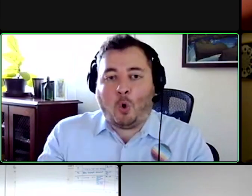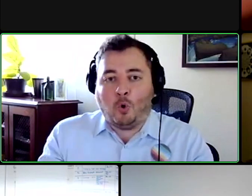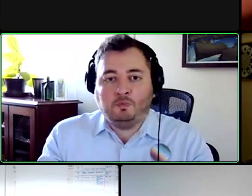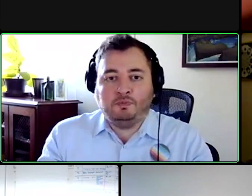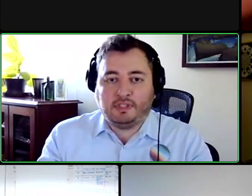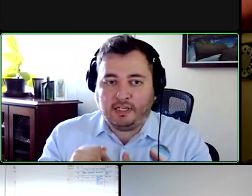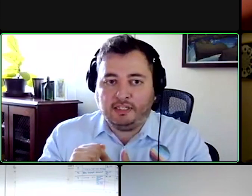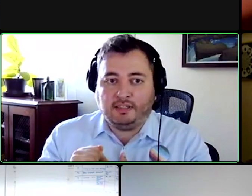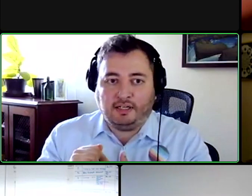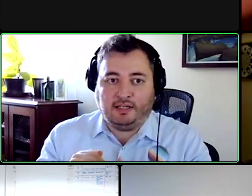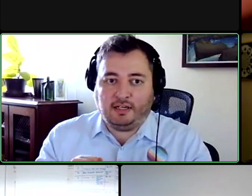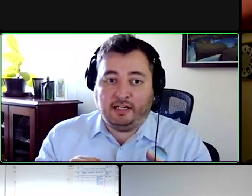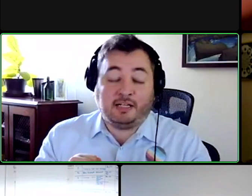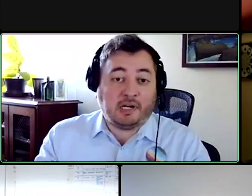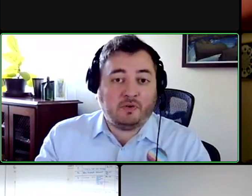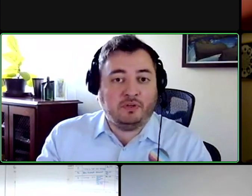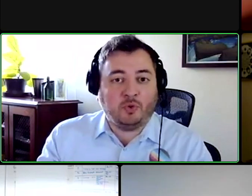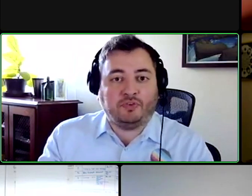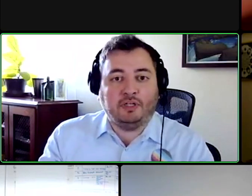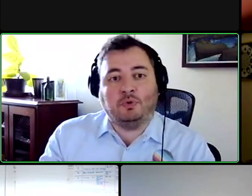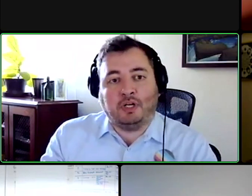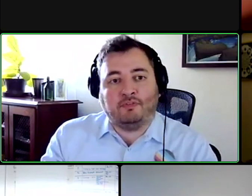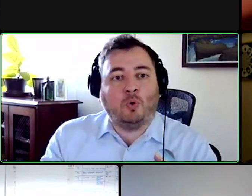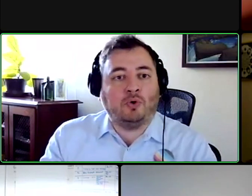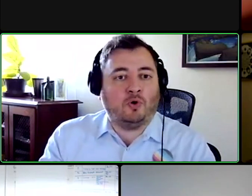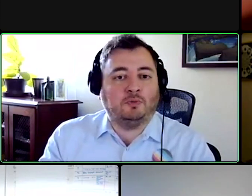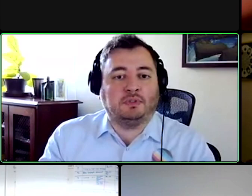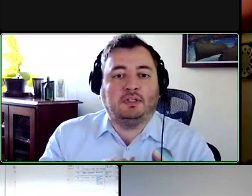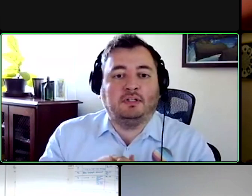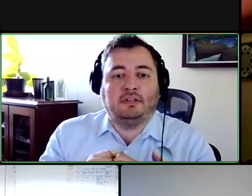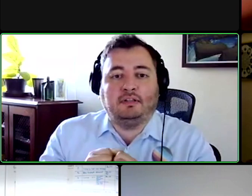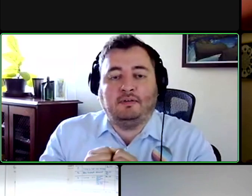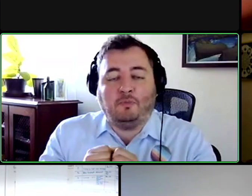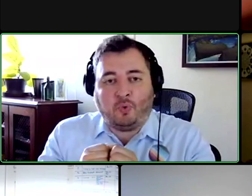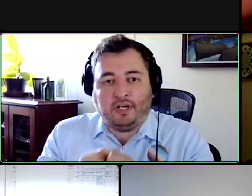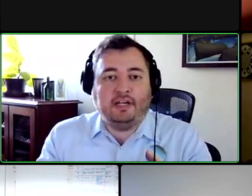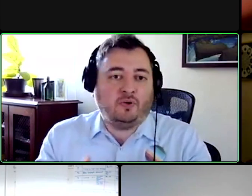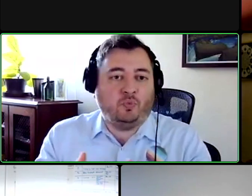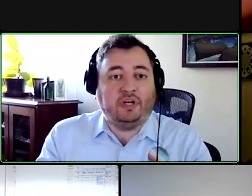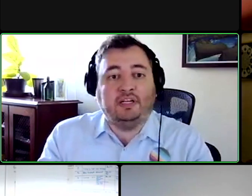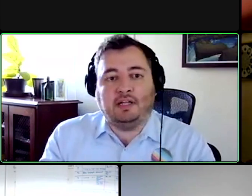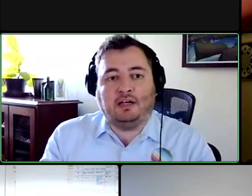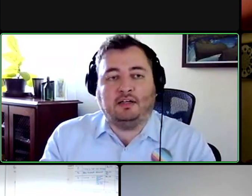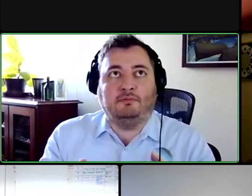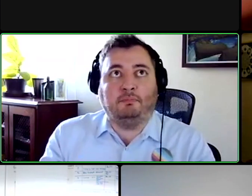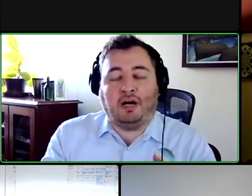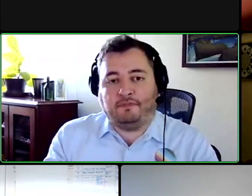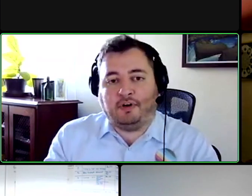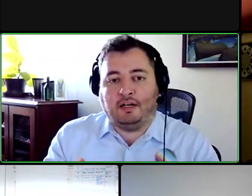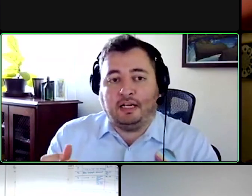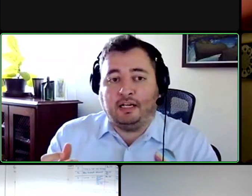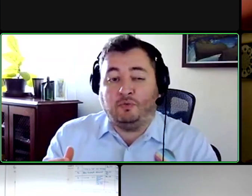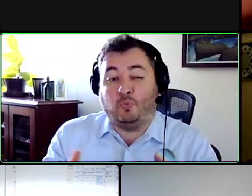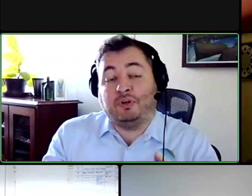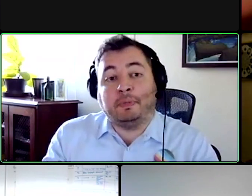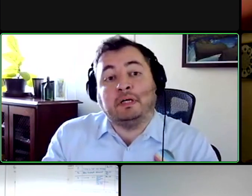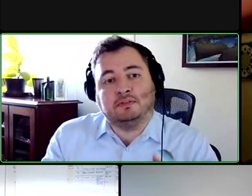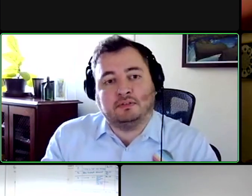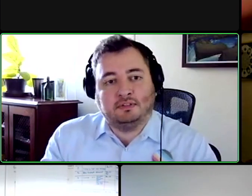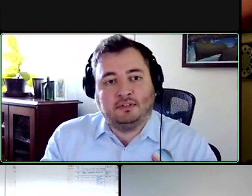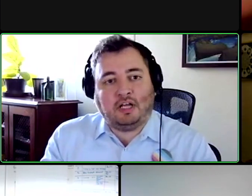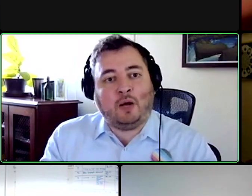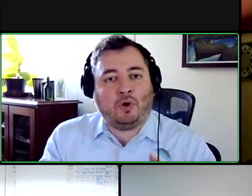homes in, and especially in Northeast where we have older homes, we need to redesign, modify, and